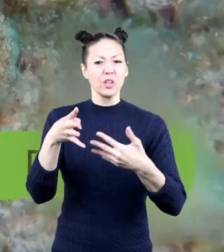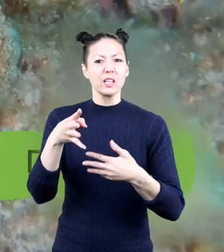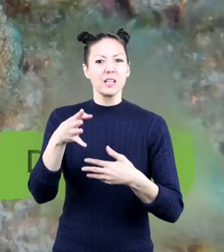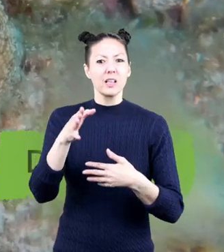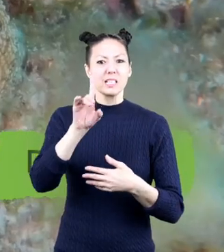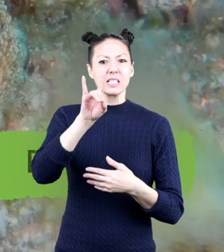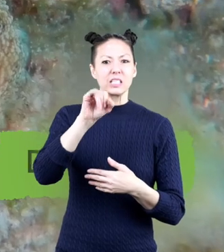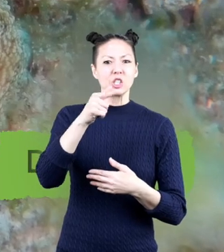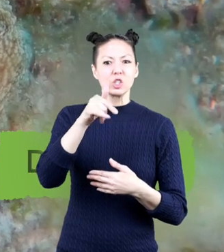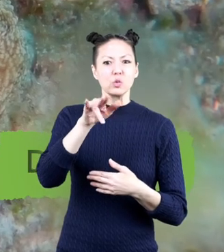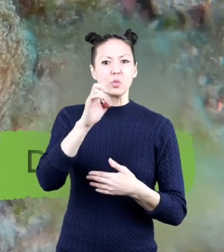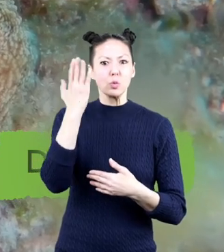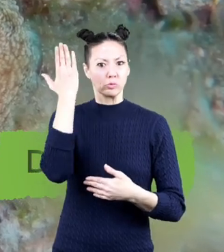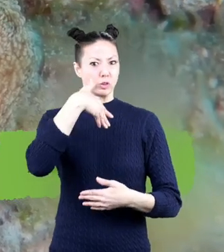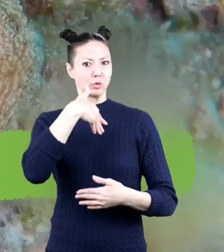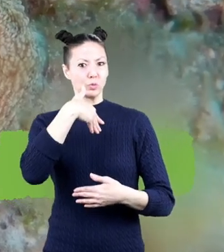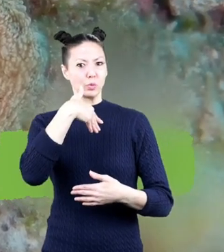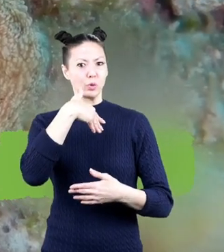Disguise and